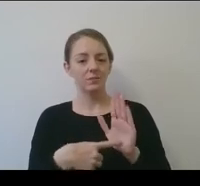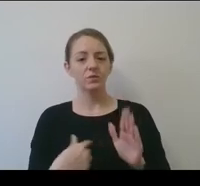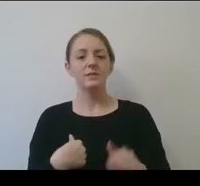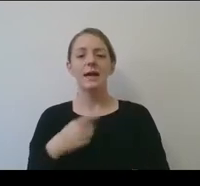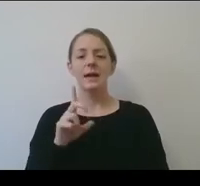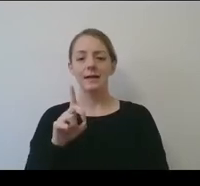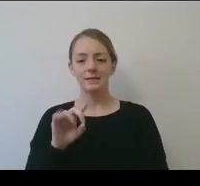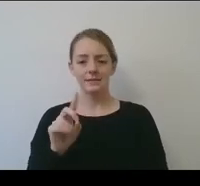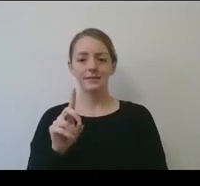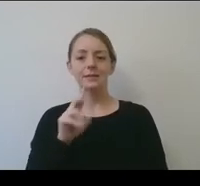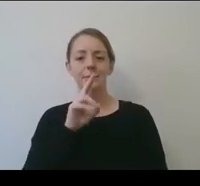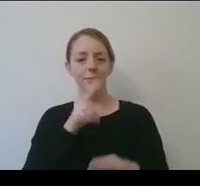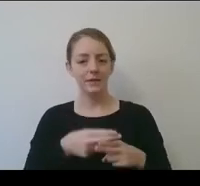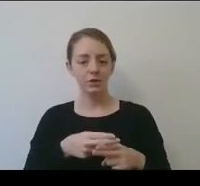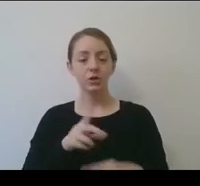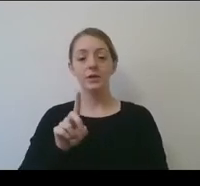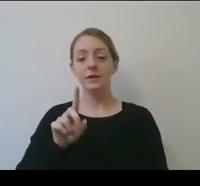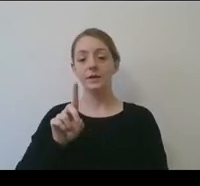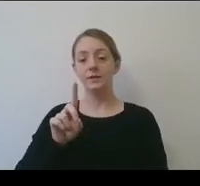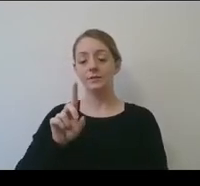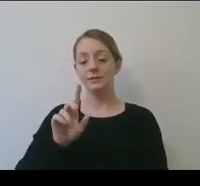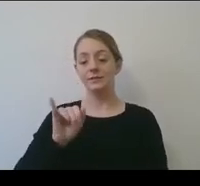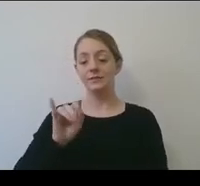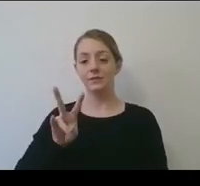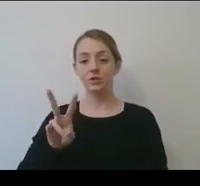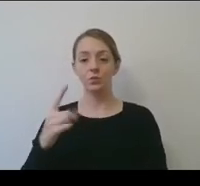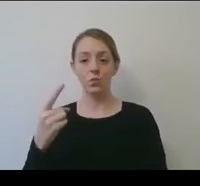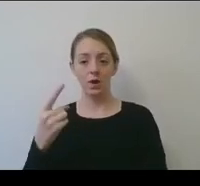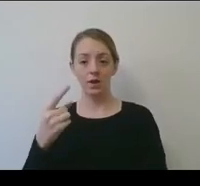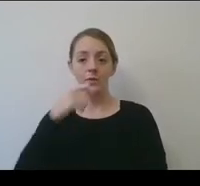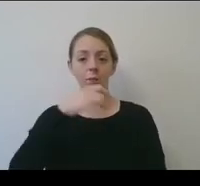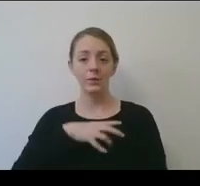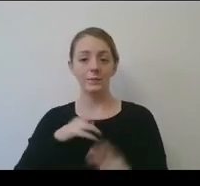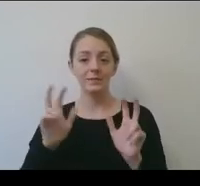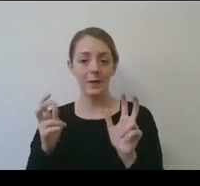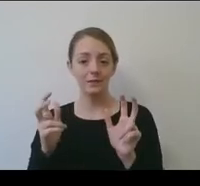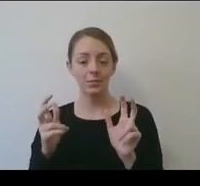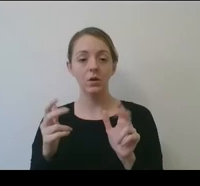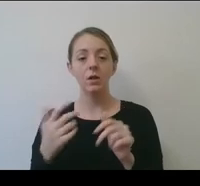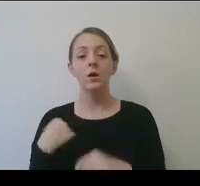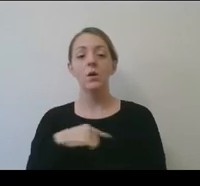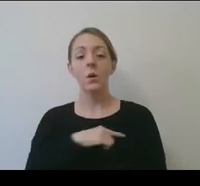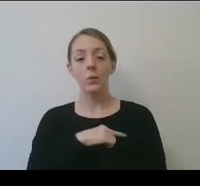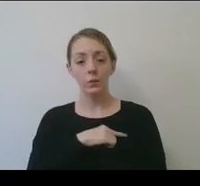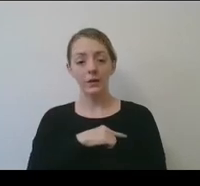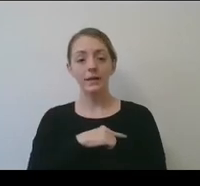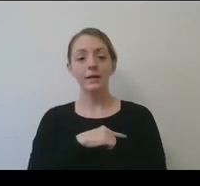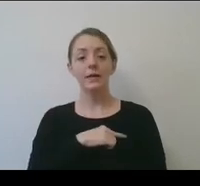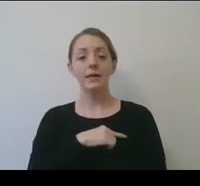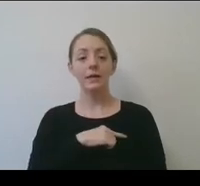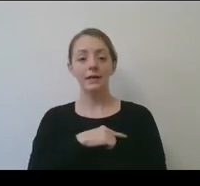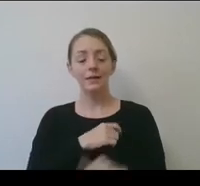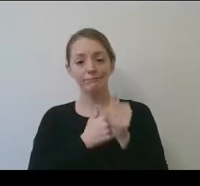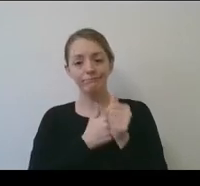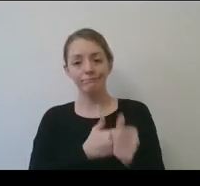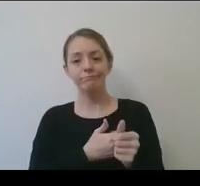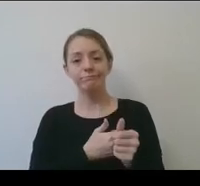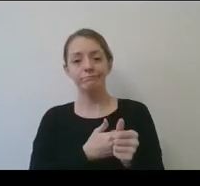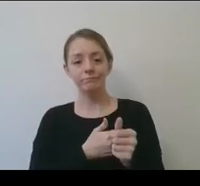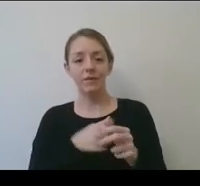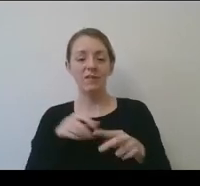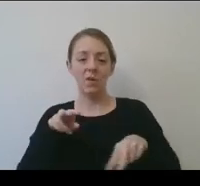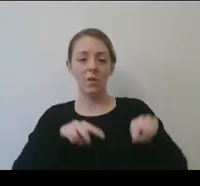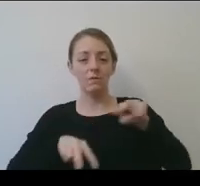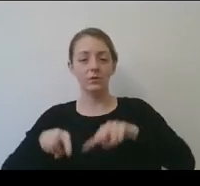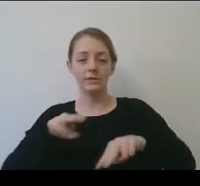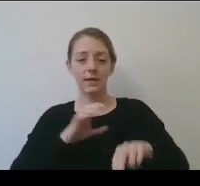for Division I women's basketball. We activated at the direction of the Oversight Committee a couple of years